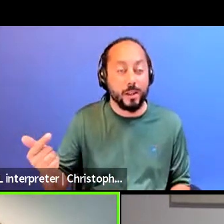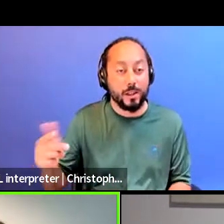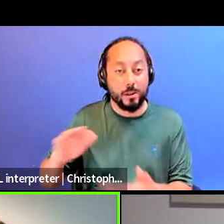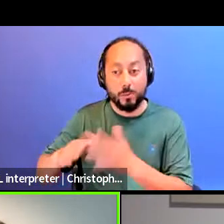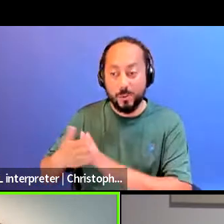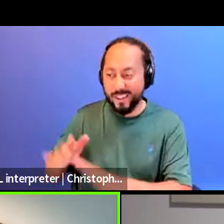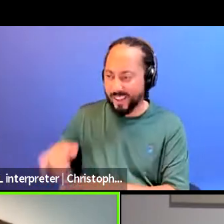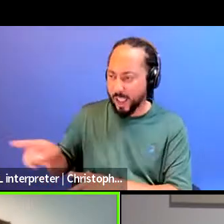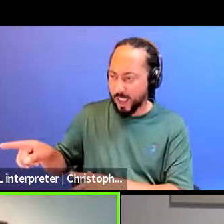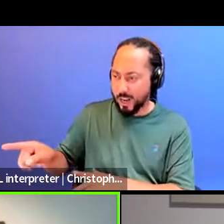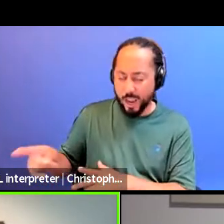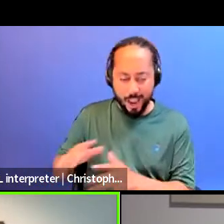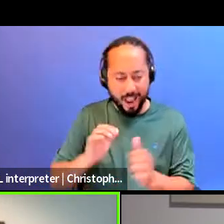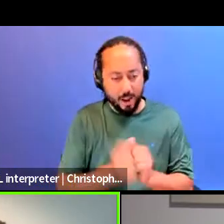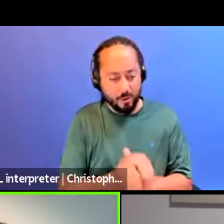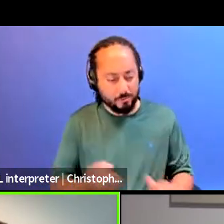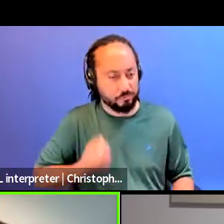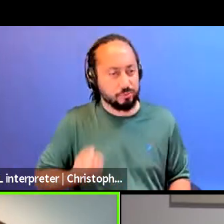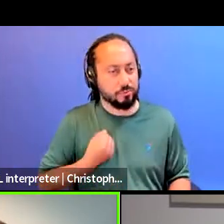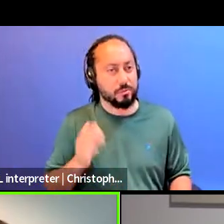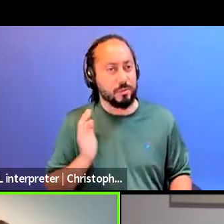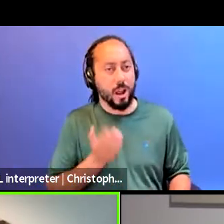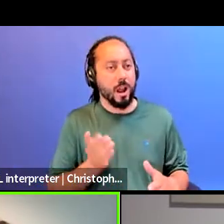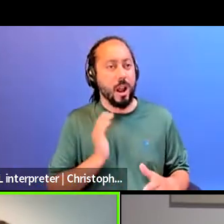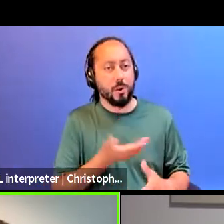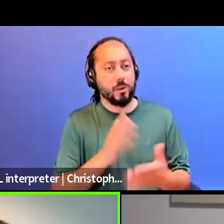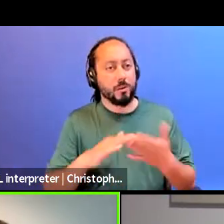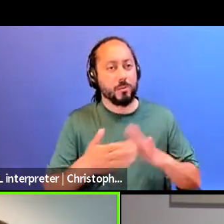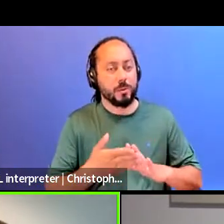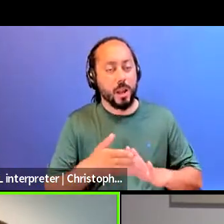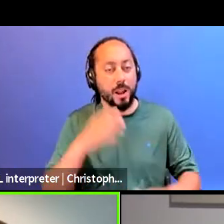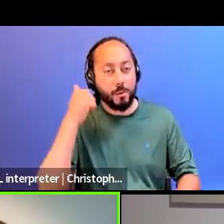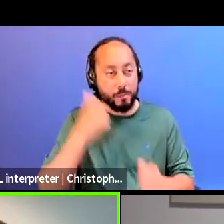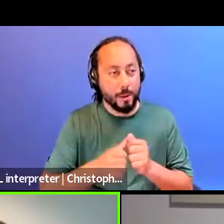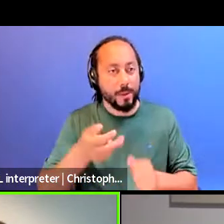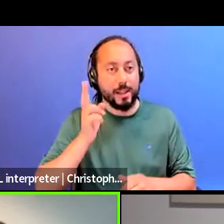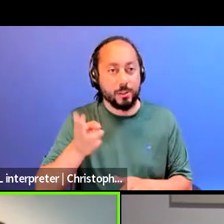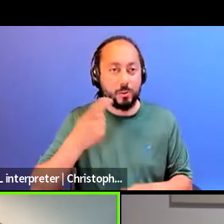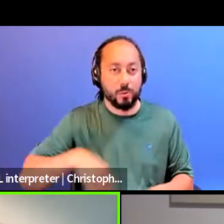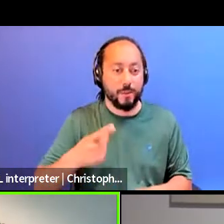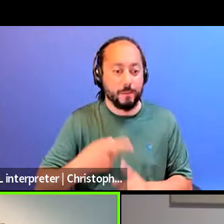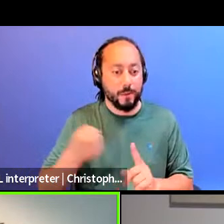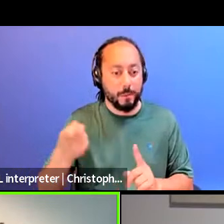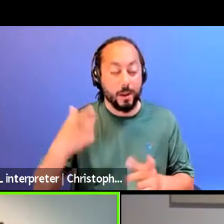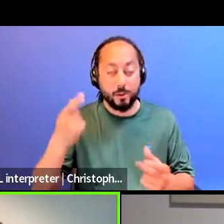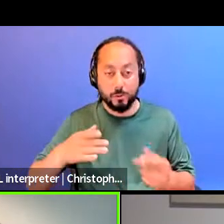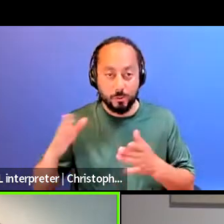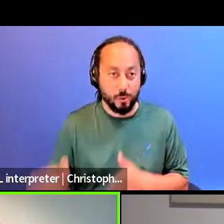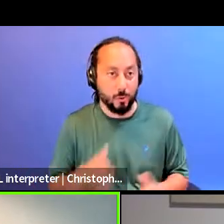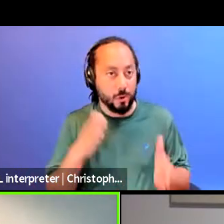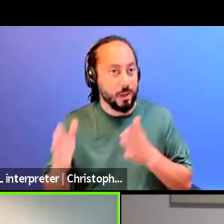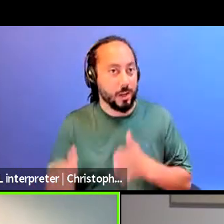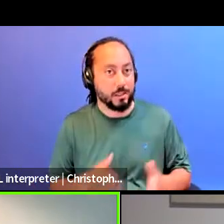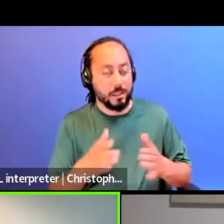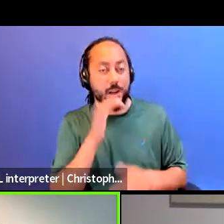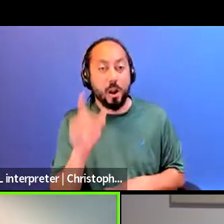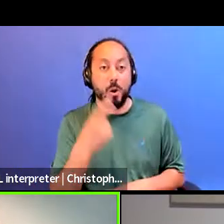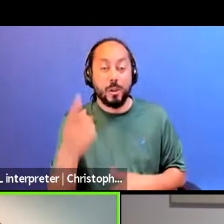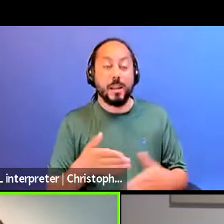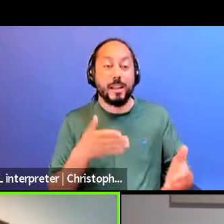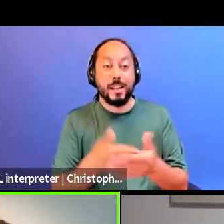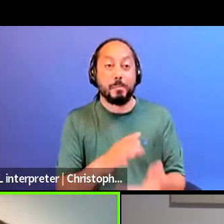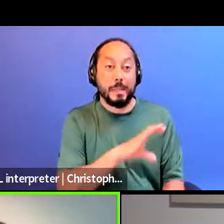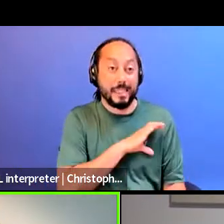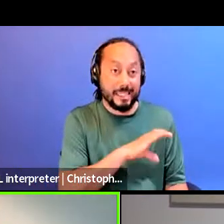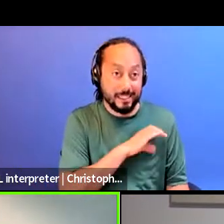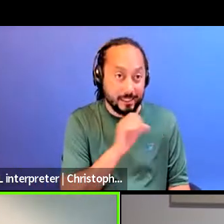to remember these, the histories, uh, that we come from that have been organizing not only against, um, police and policing, but